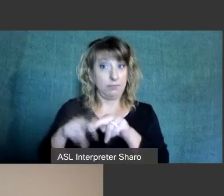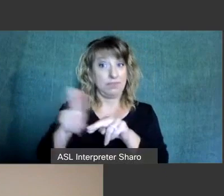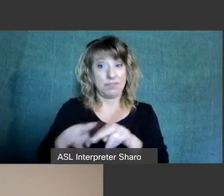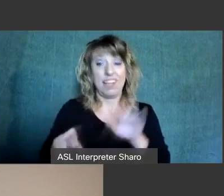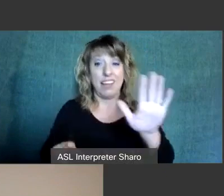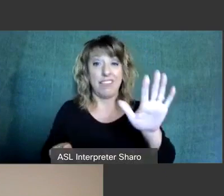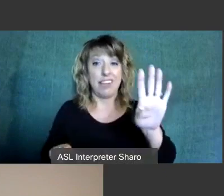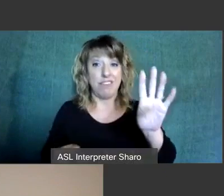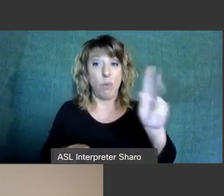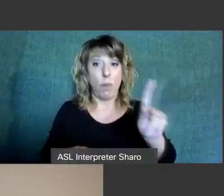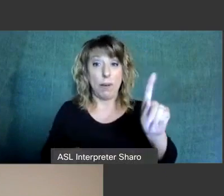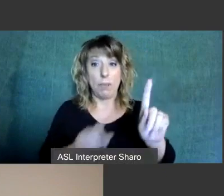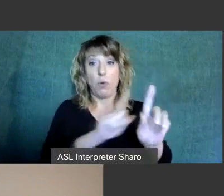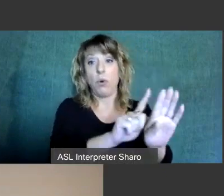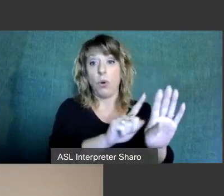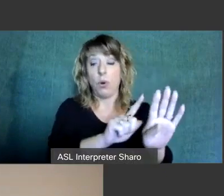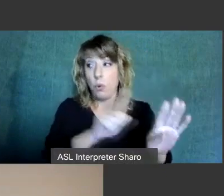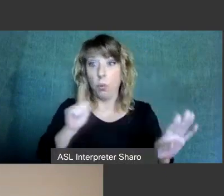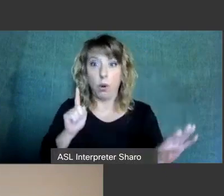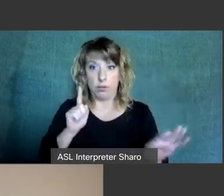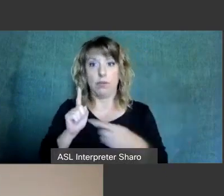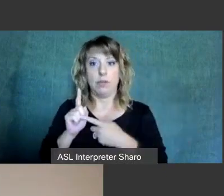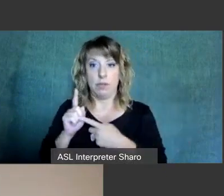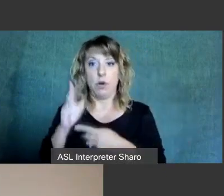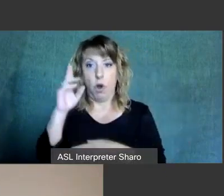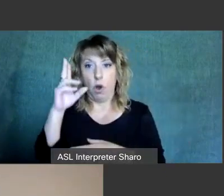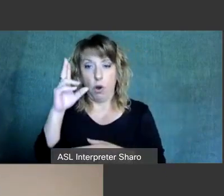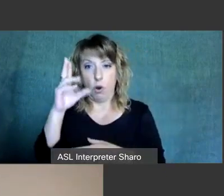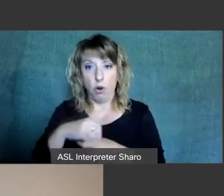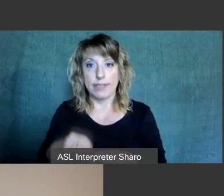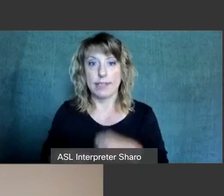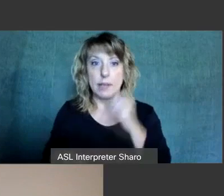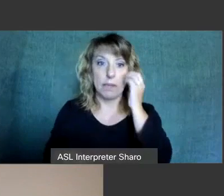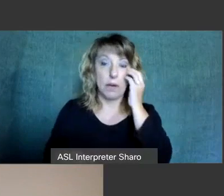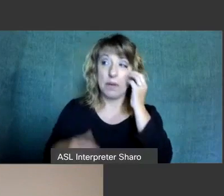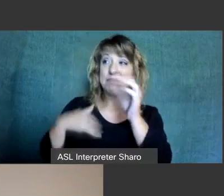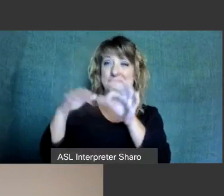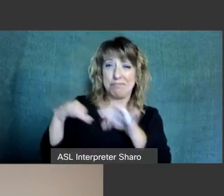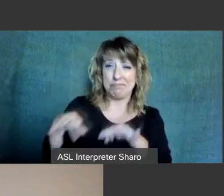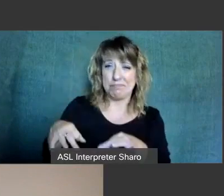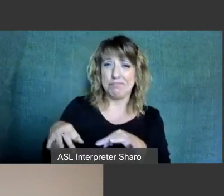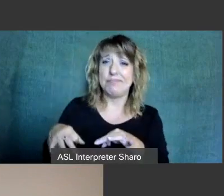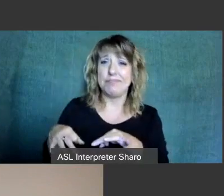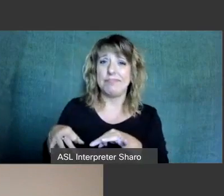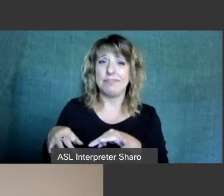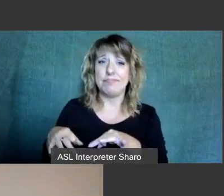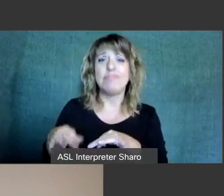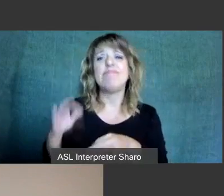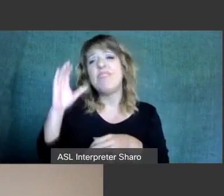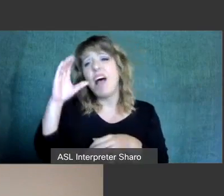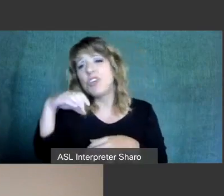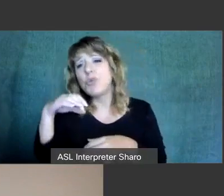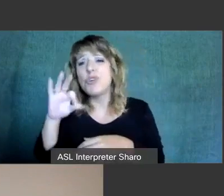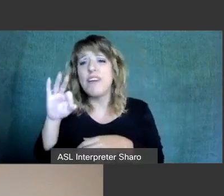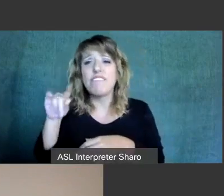individuals have autism. We explained some very unusual facts like